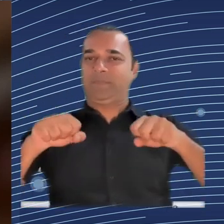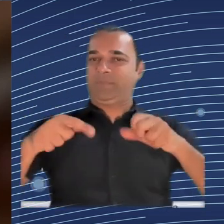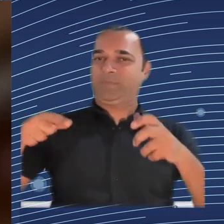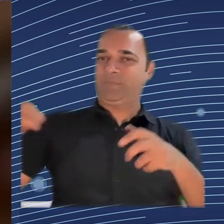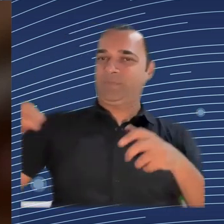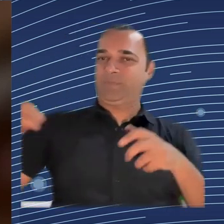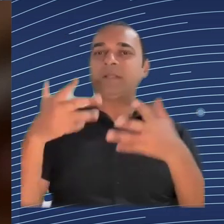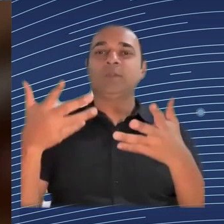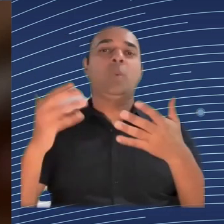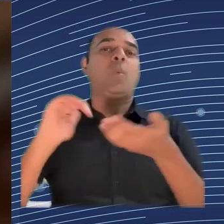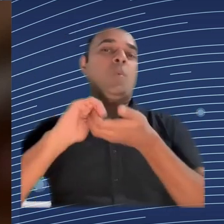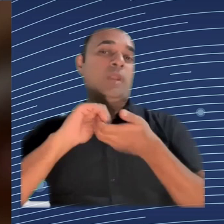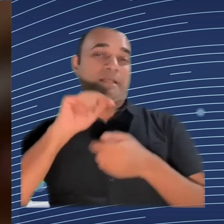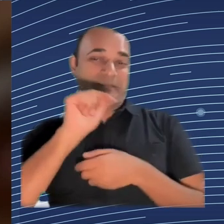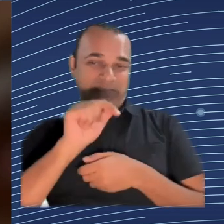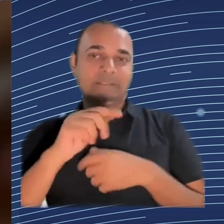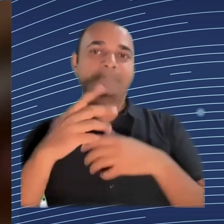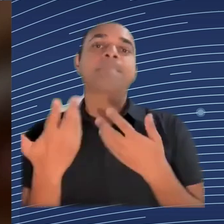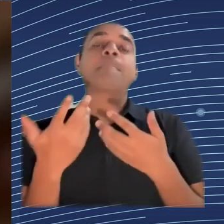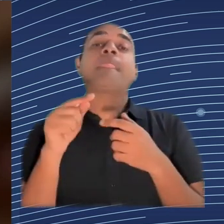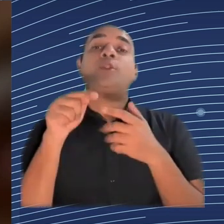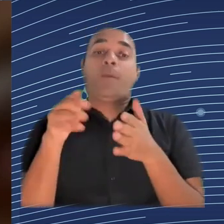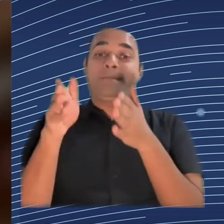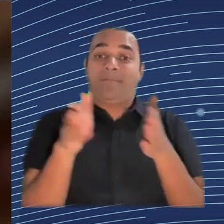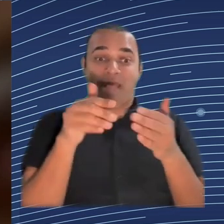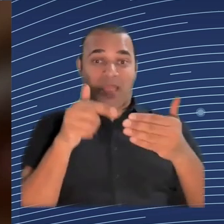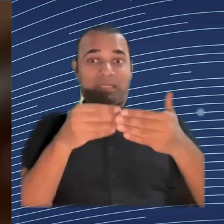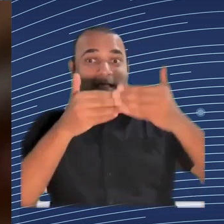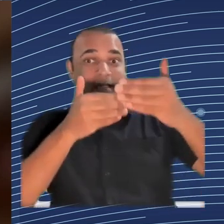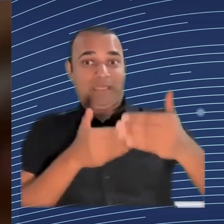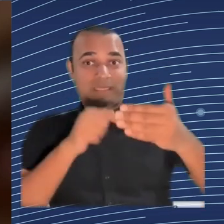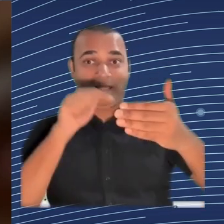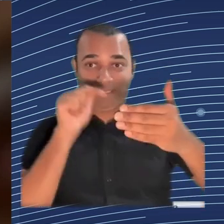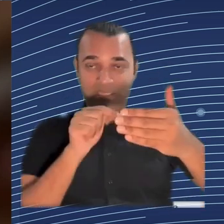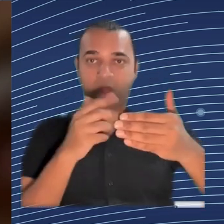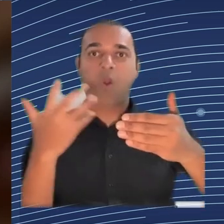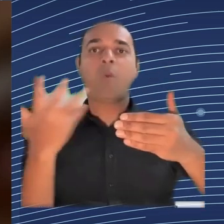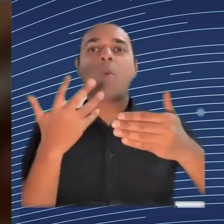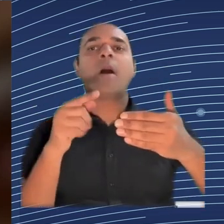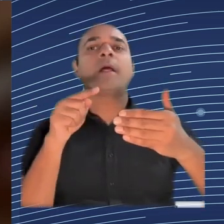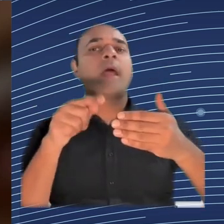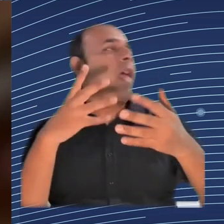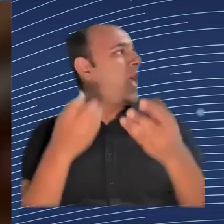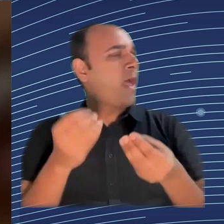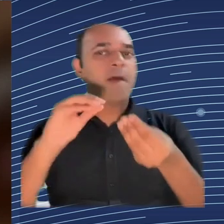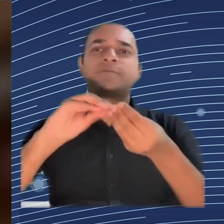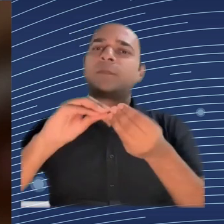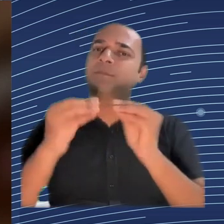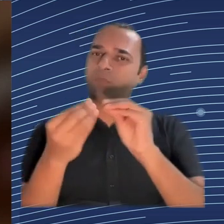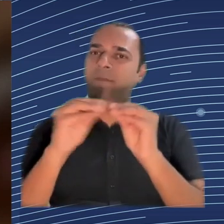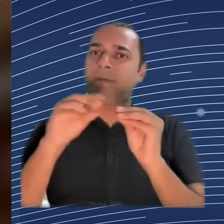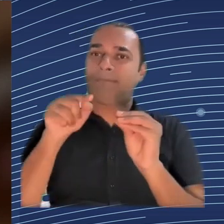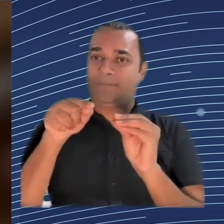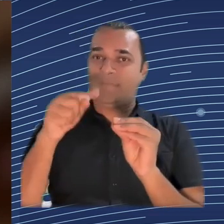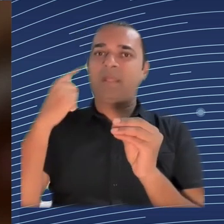applied, these decision making processes might render might become invisible. And this lack of